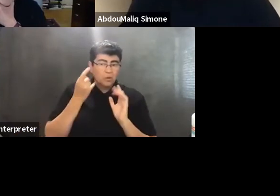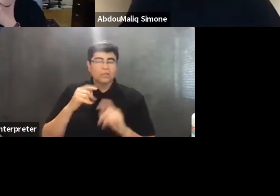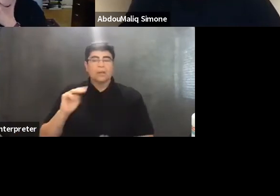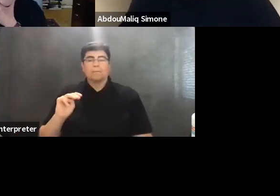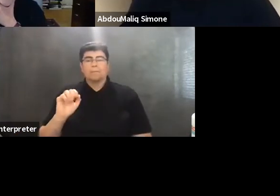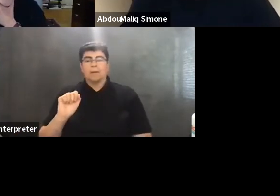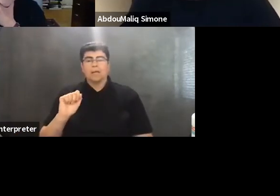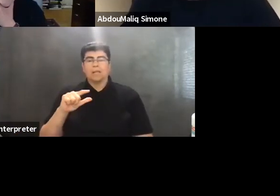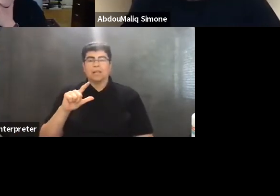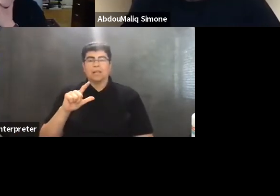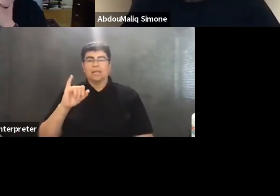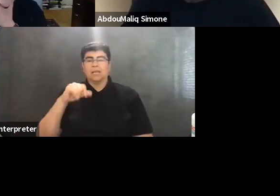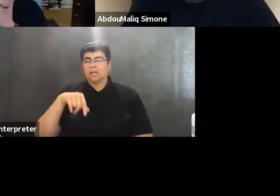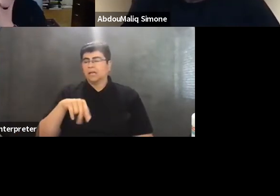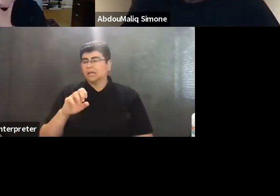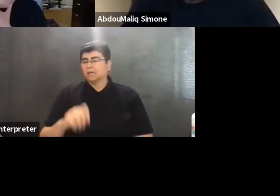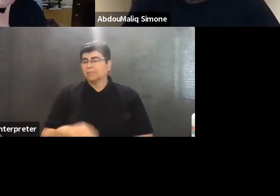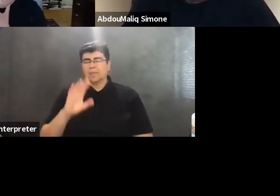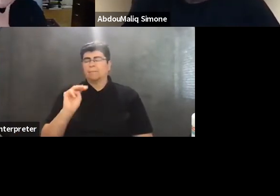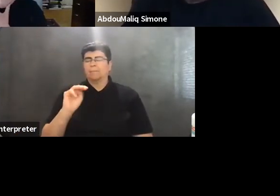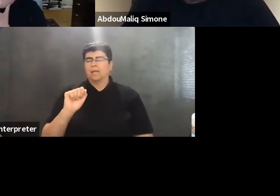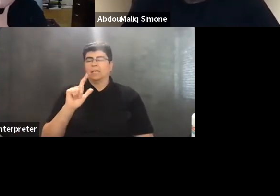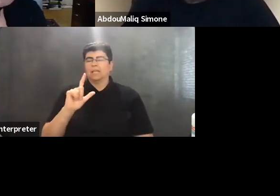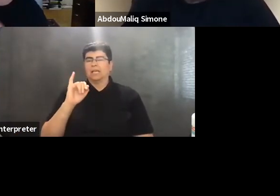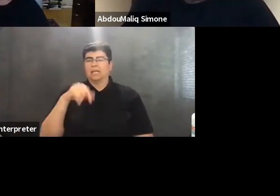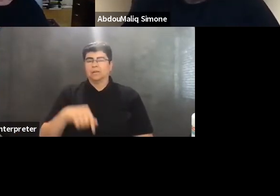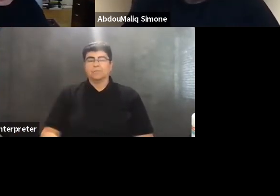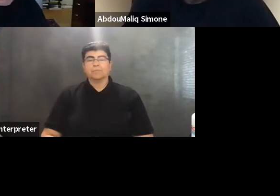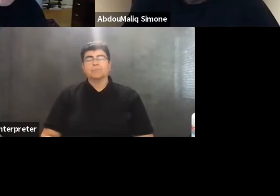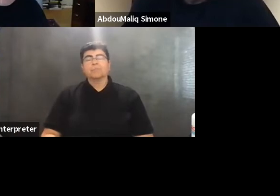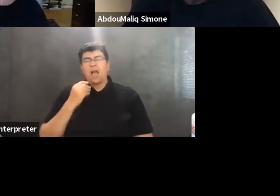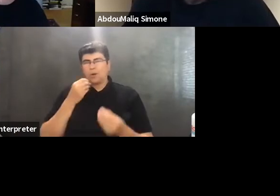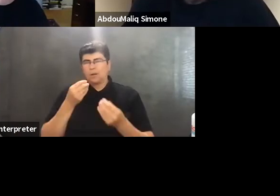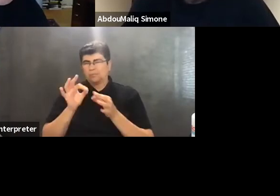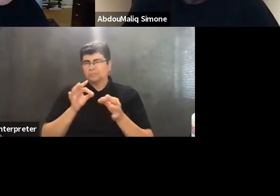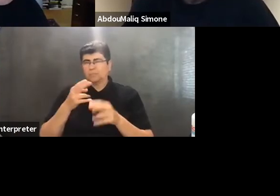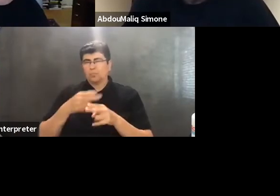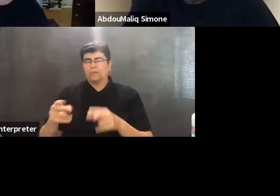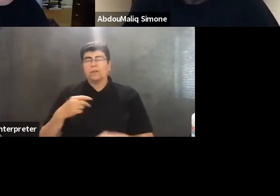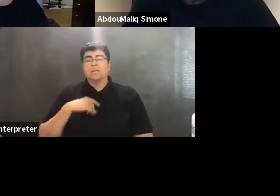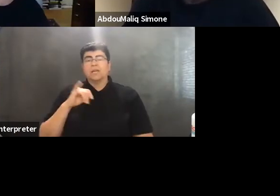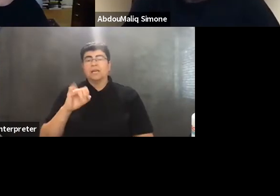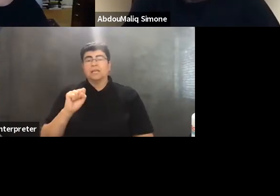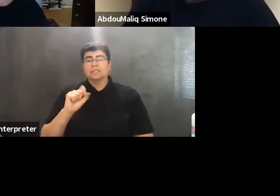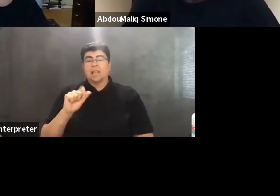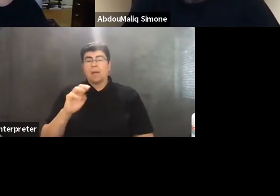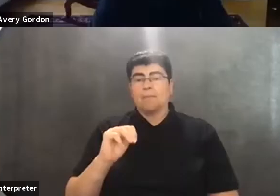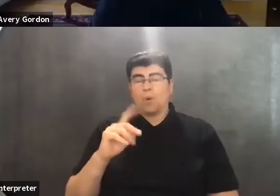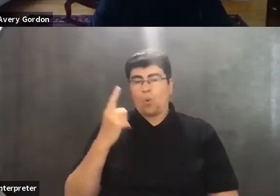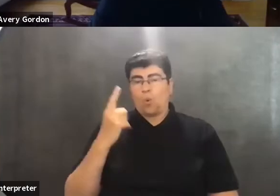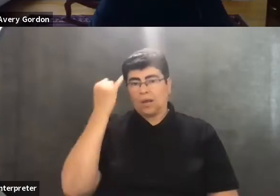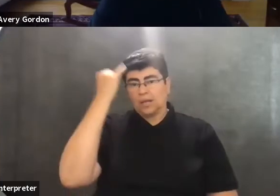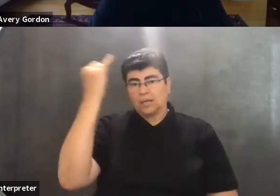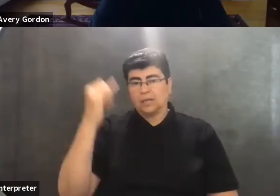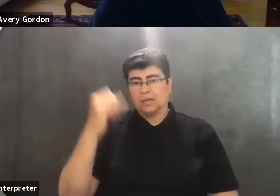just say something briefly. In Islam, there is a notion called the Bilad